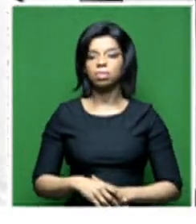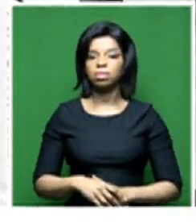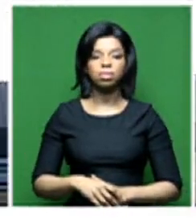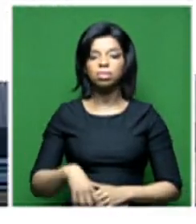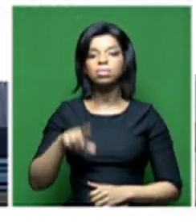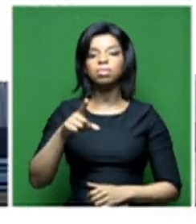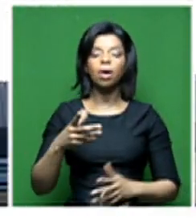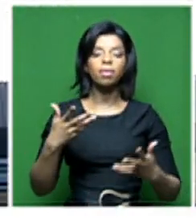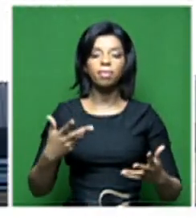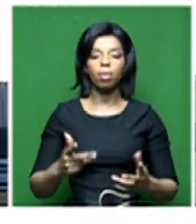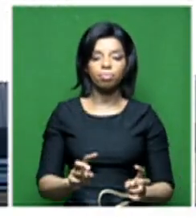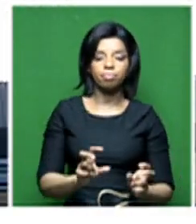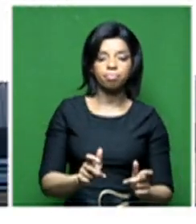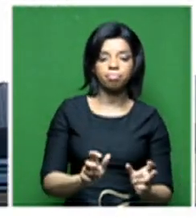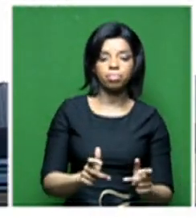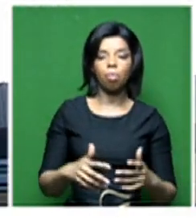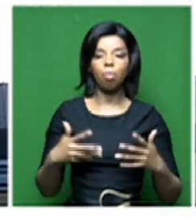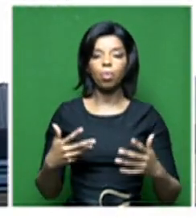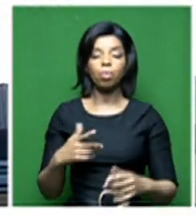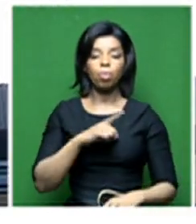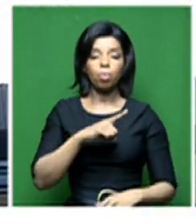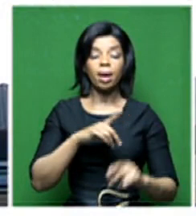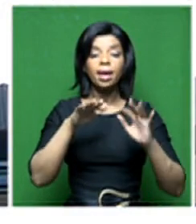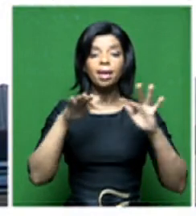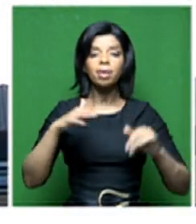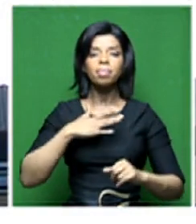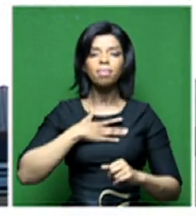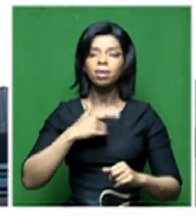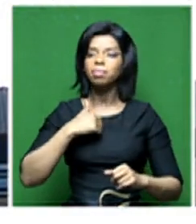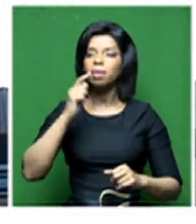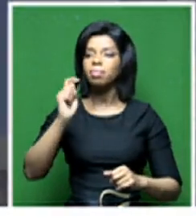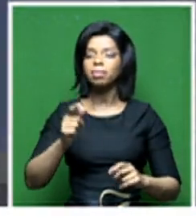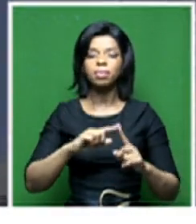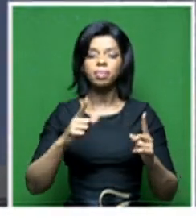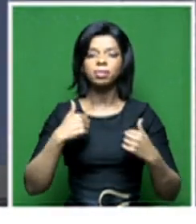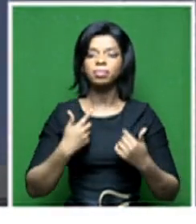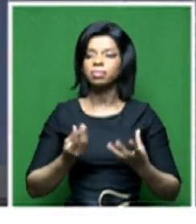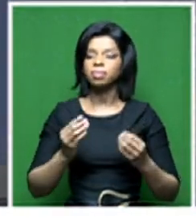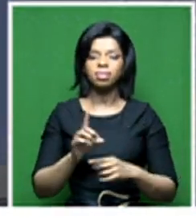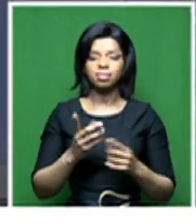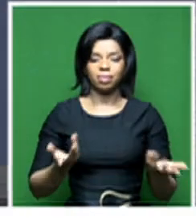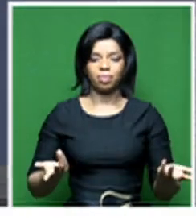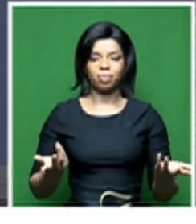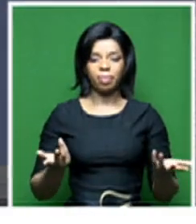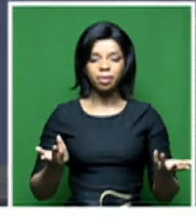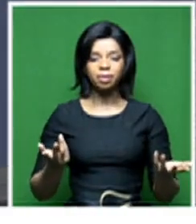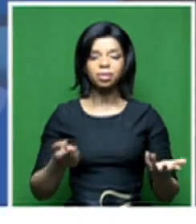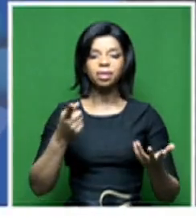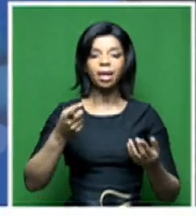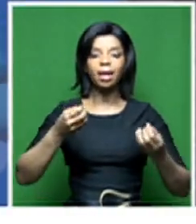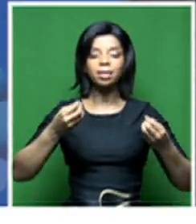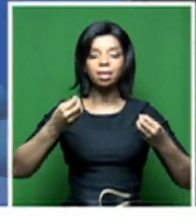radio and they feel like they're paying for something that they're not getting. And they're missing that point of the fact that they're actually contributing